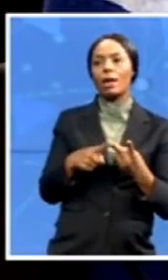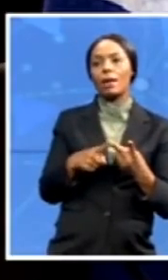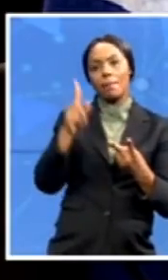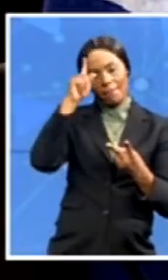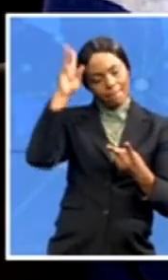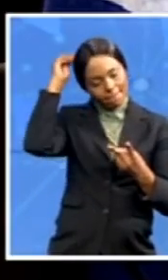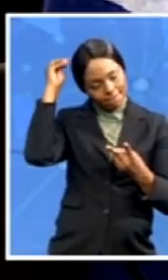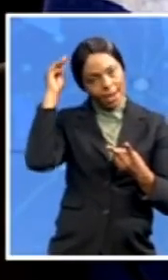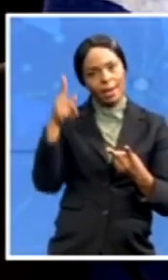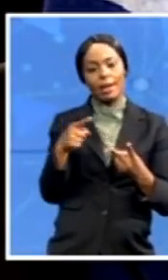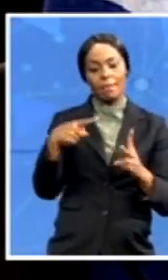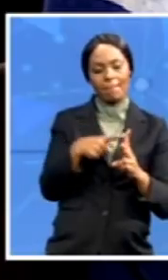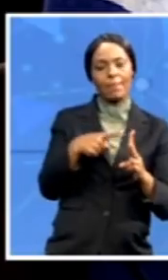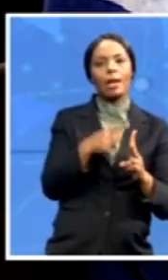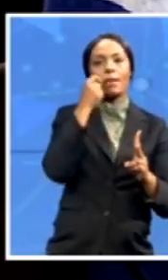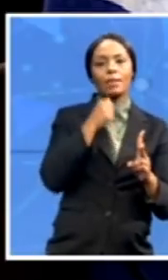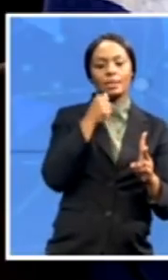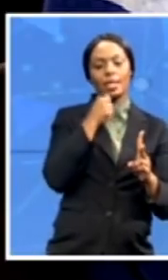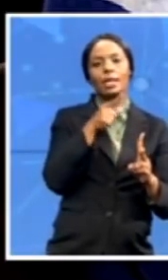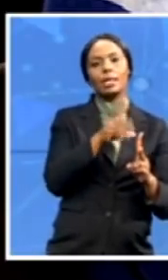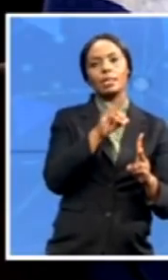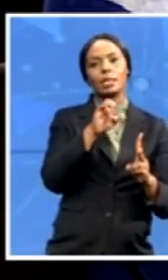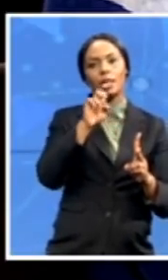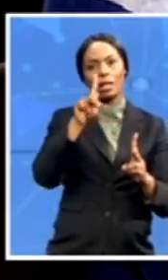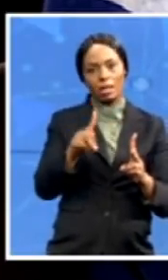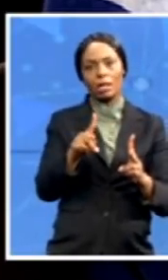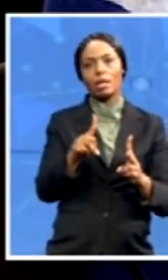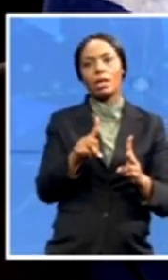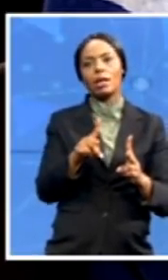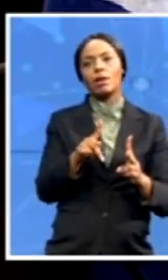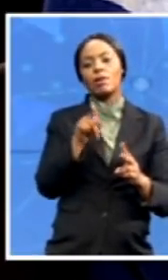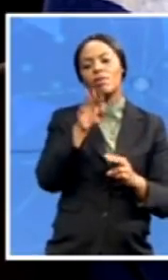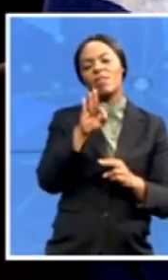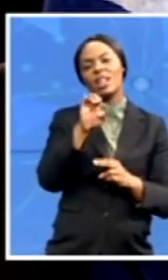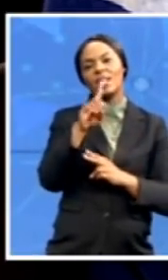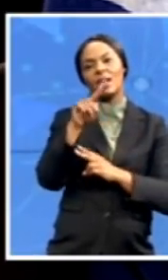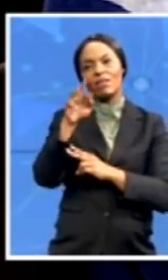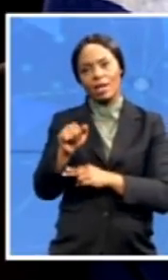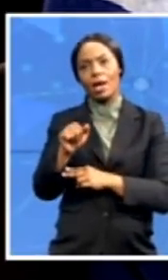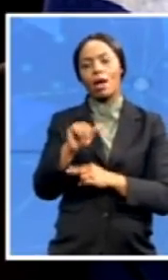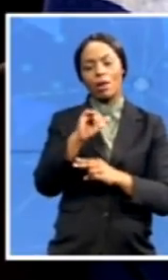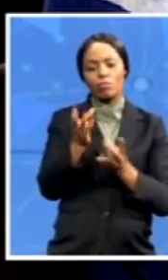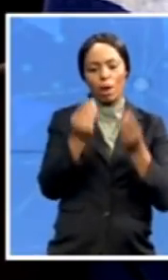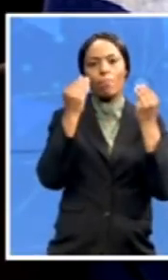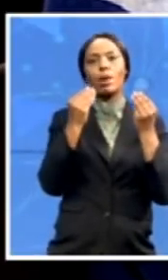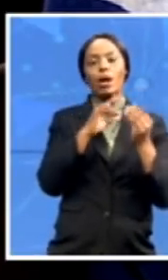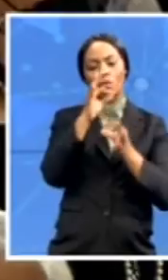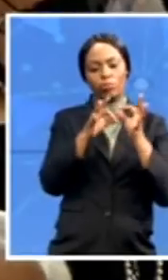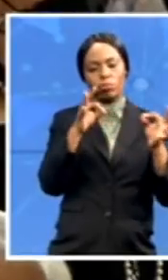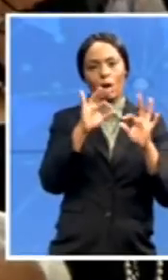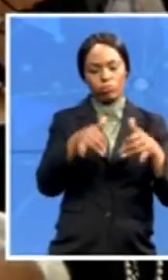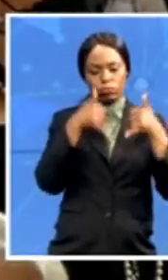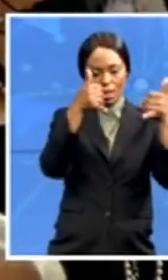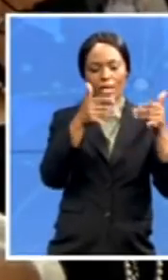Philadelphia Peace Prize and on 10 December, the same year, was the co-recipient, also with Mr.